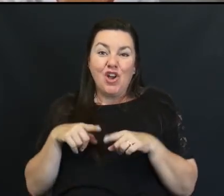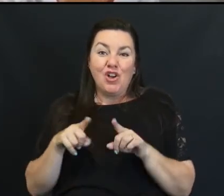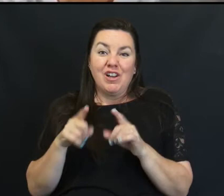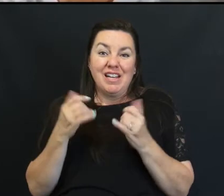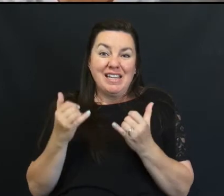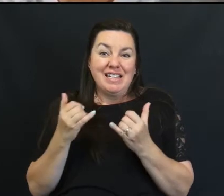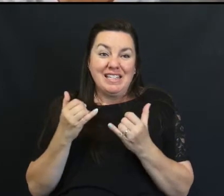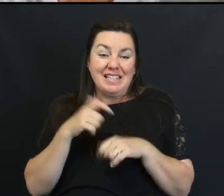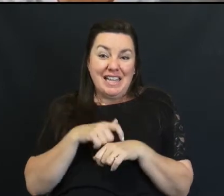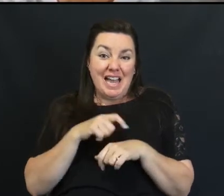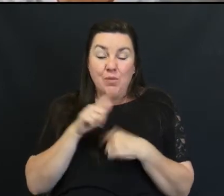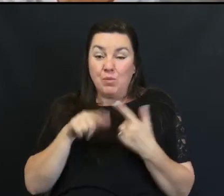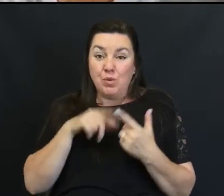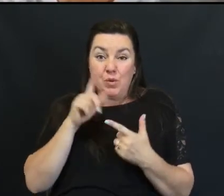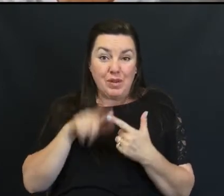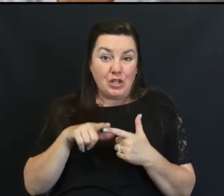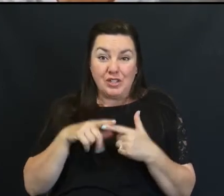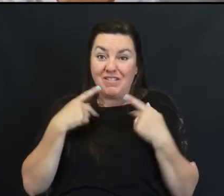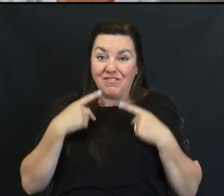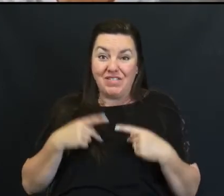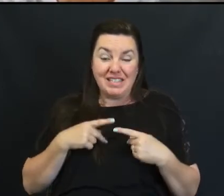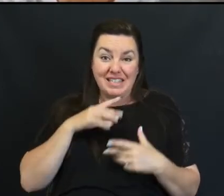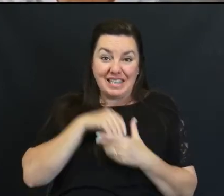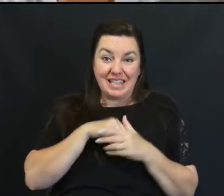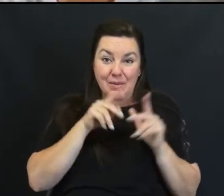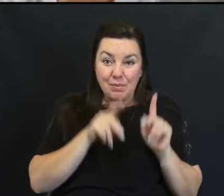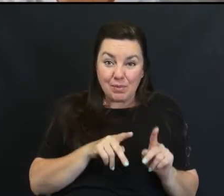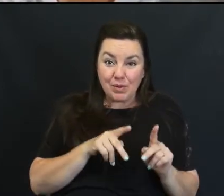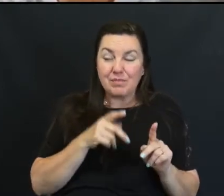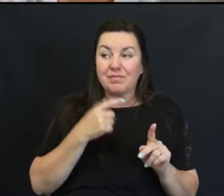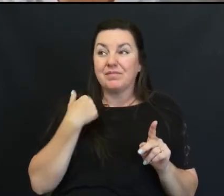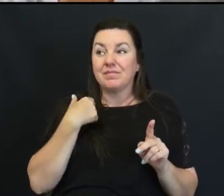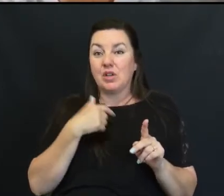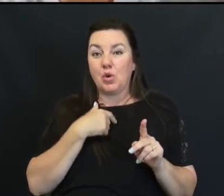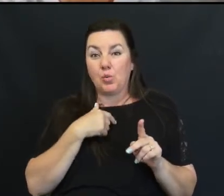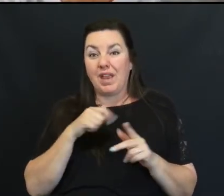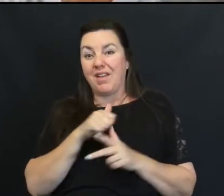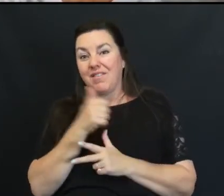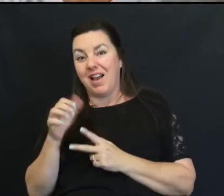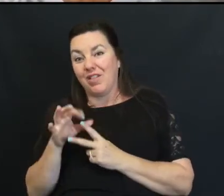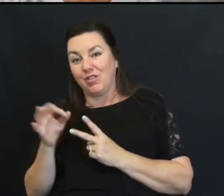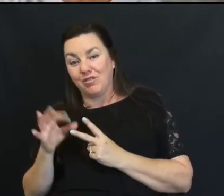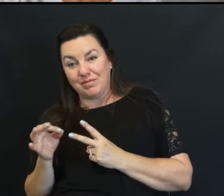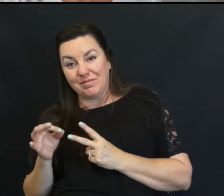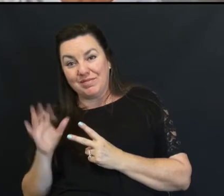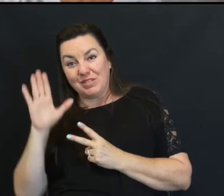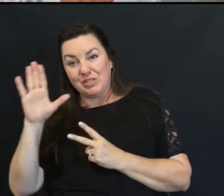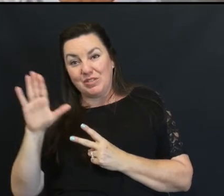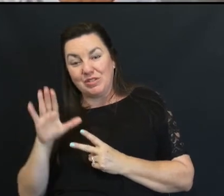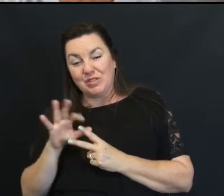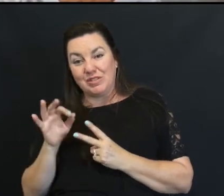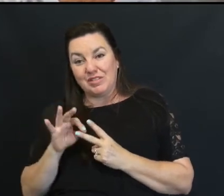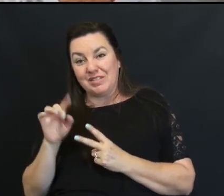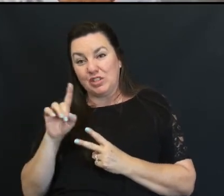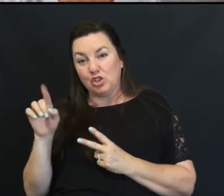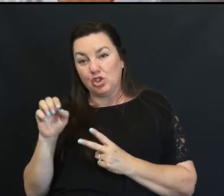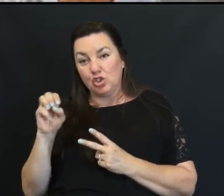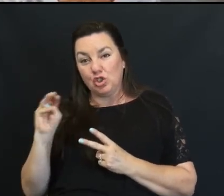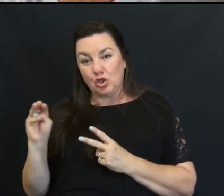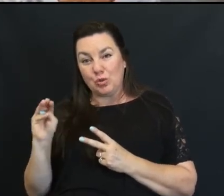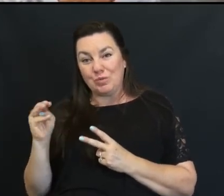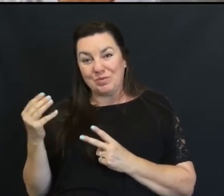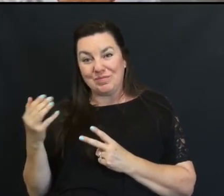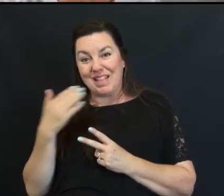time When we Couldn't Gather Physically Together We have Had this Alternative This great Alternative Called Zoom